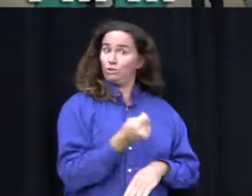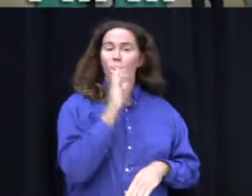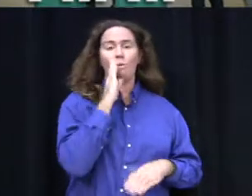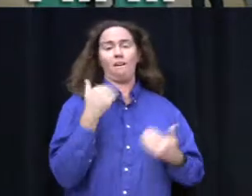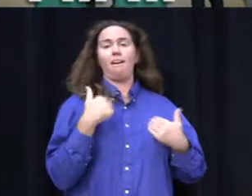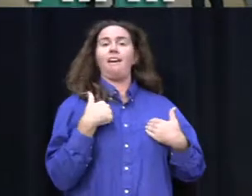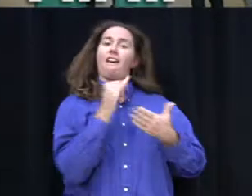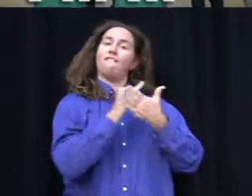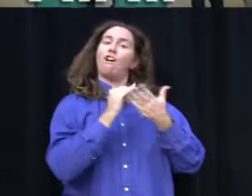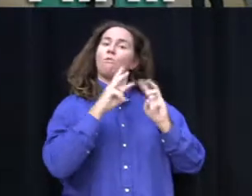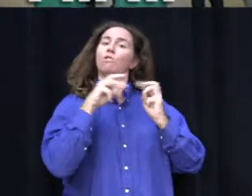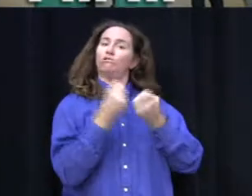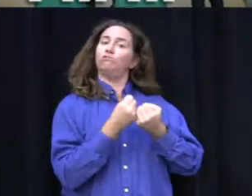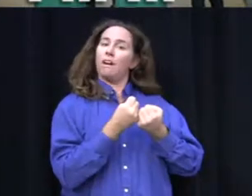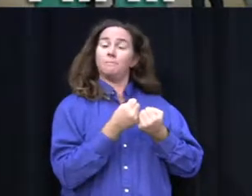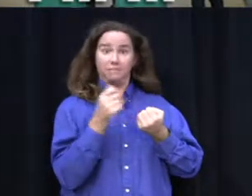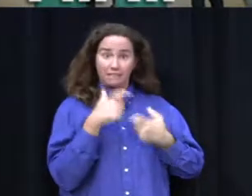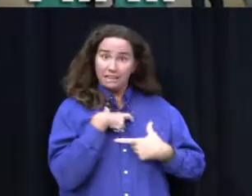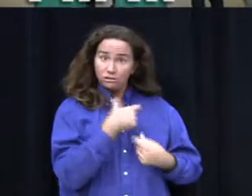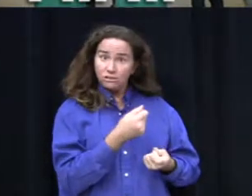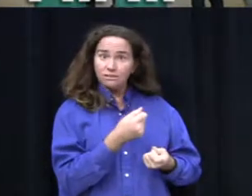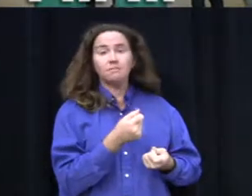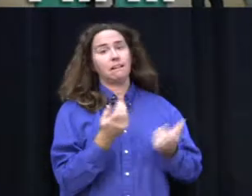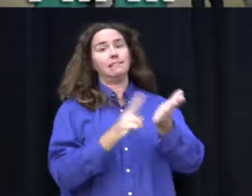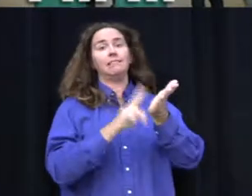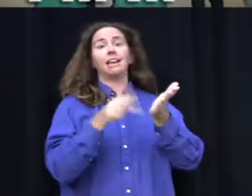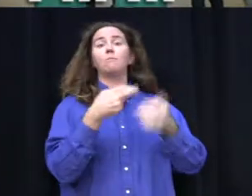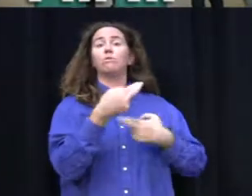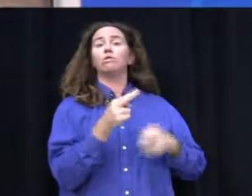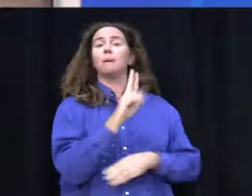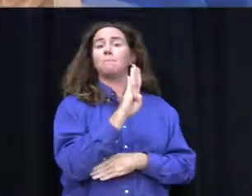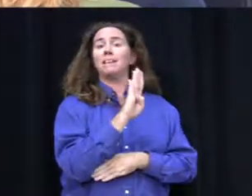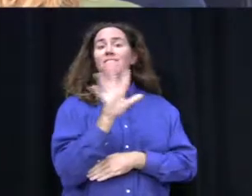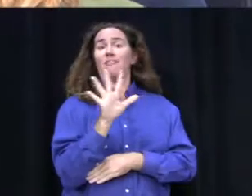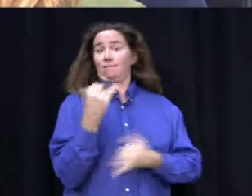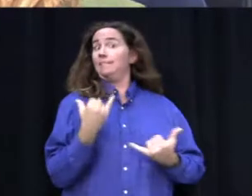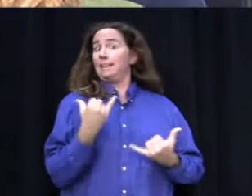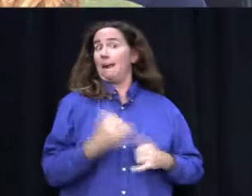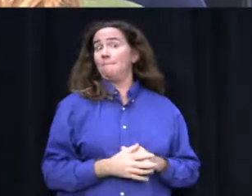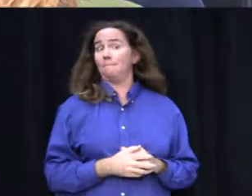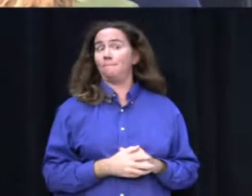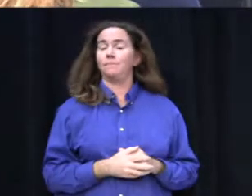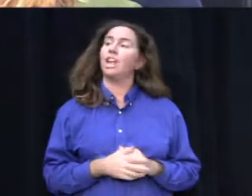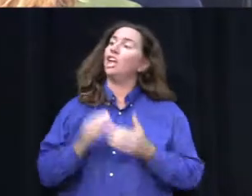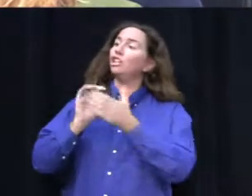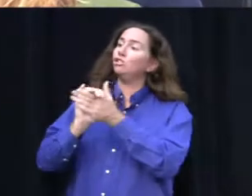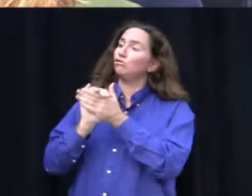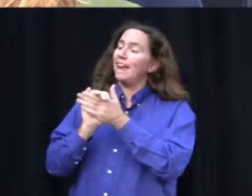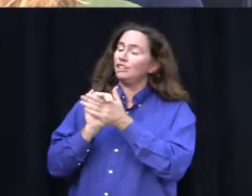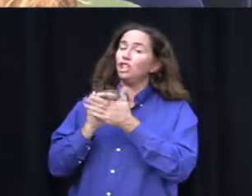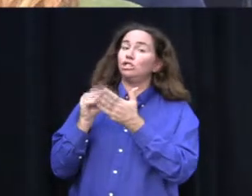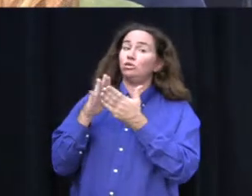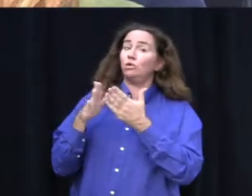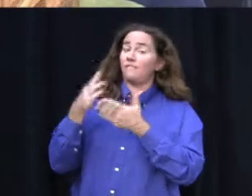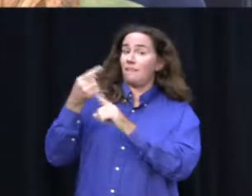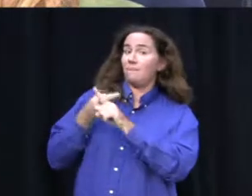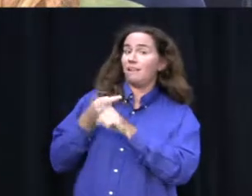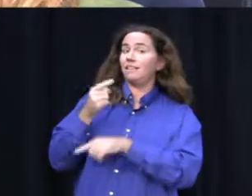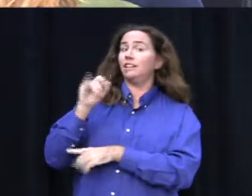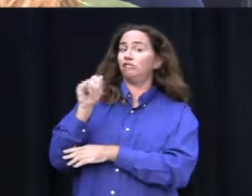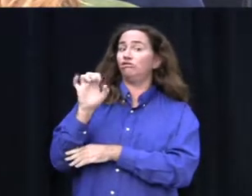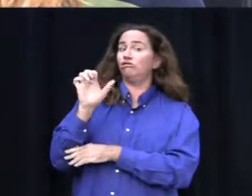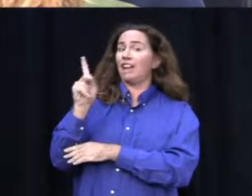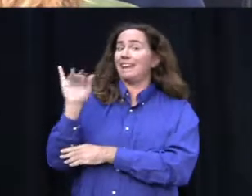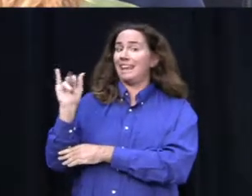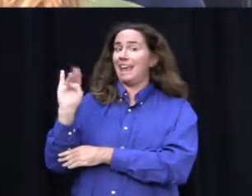hosting art workshops. If you're interested, then sign up in room B5 today. Congratulations to the student of the month, Jack Yang,